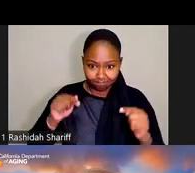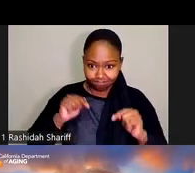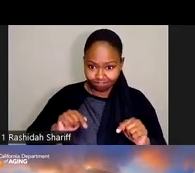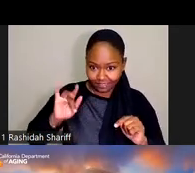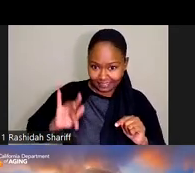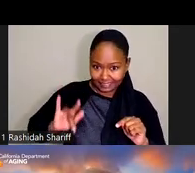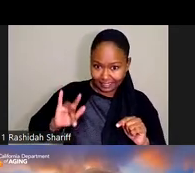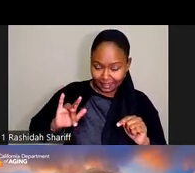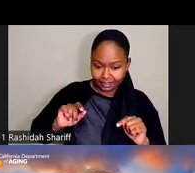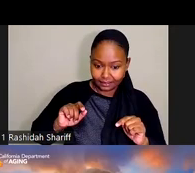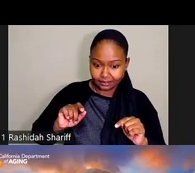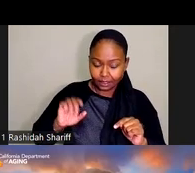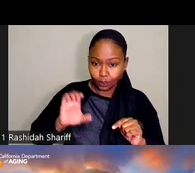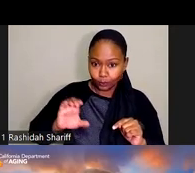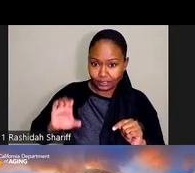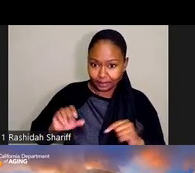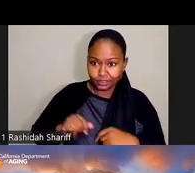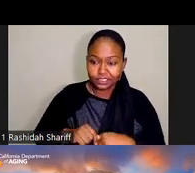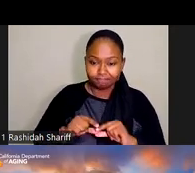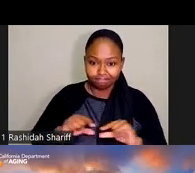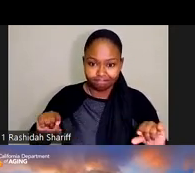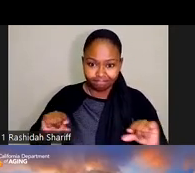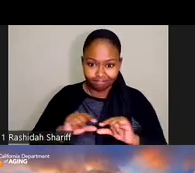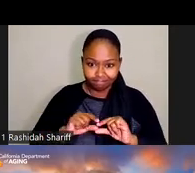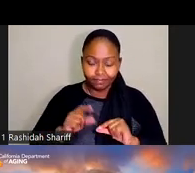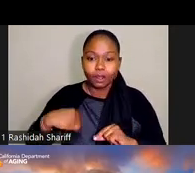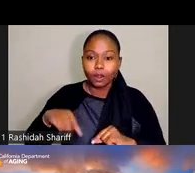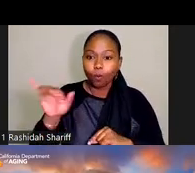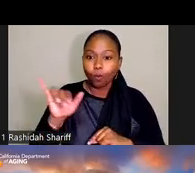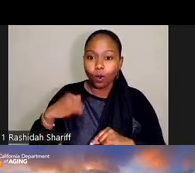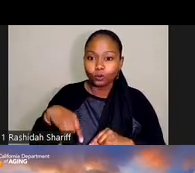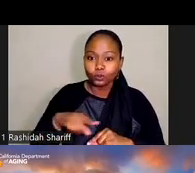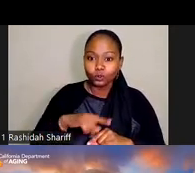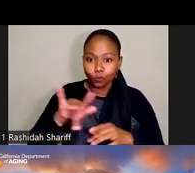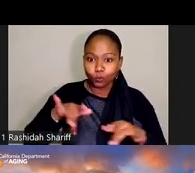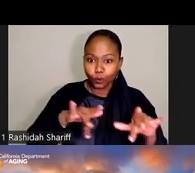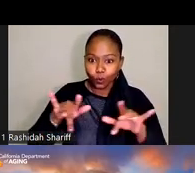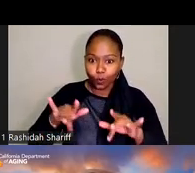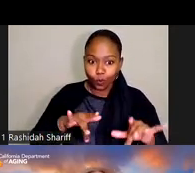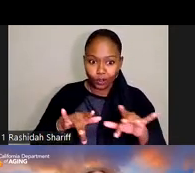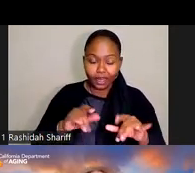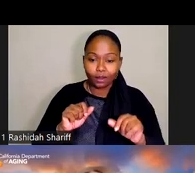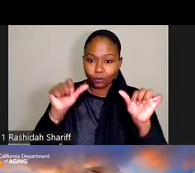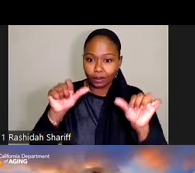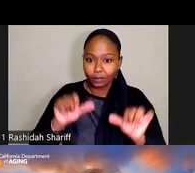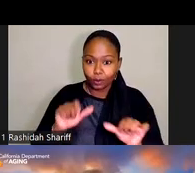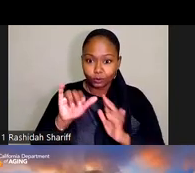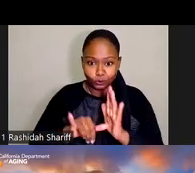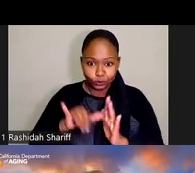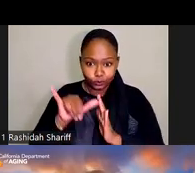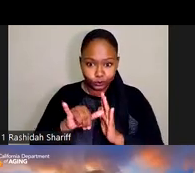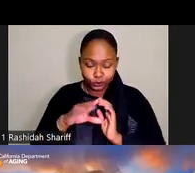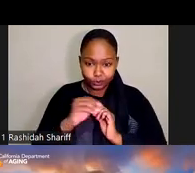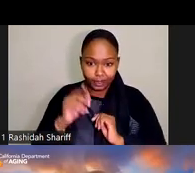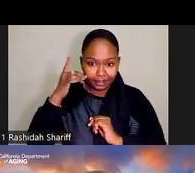toolbar of your Zoom screen. And as always, we record this meeting. It is posted to YouTube as well as to California